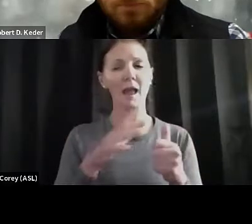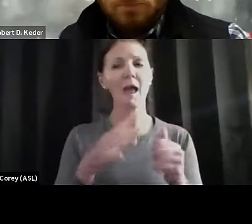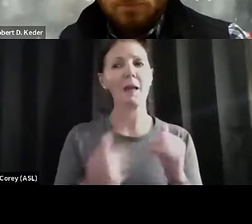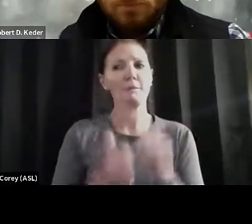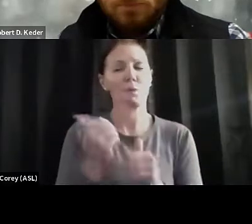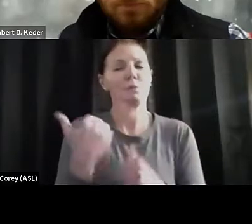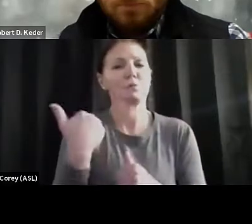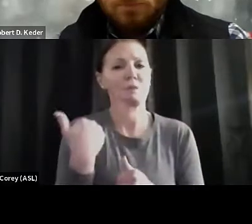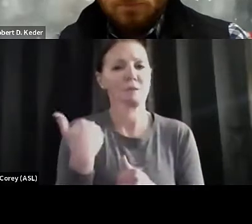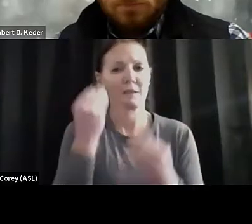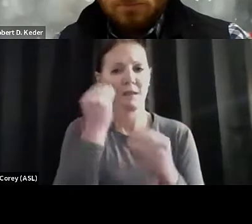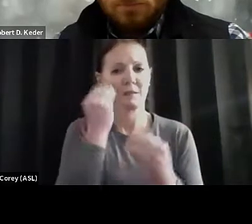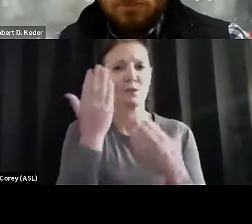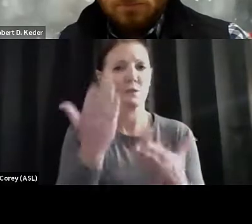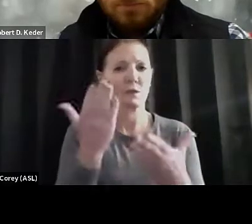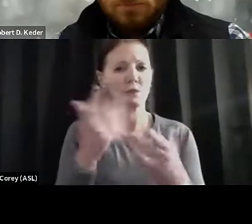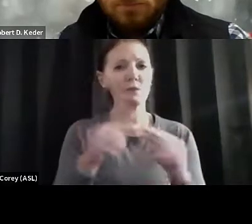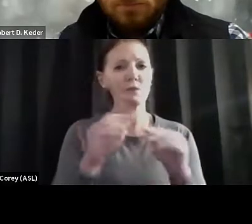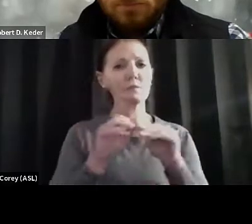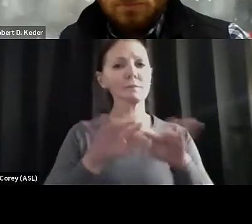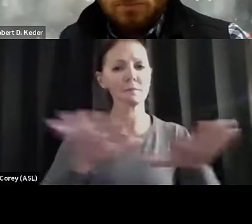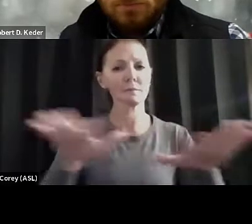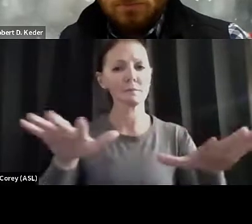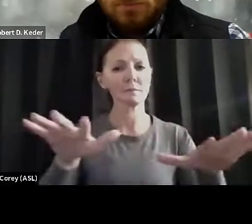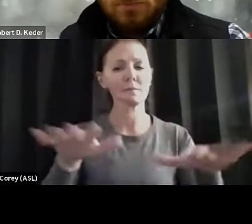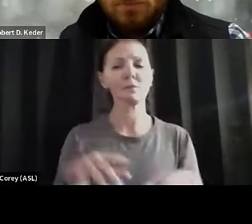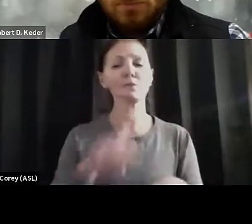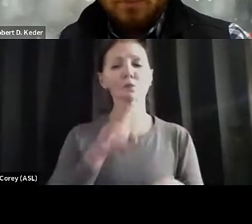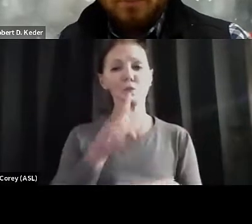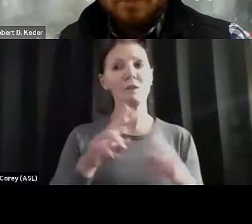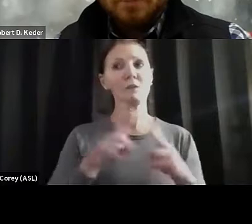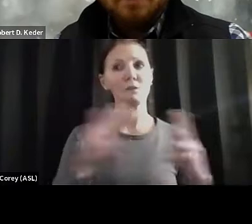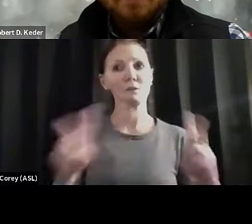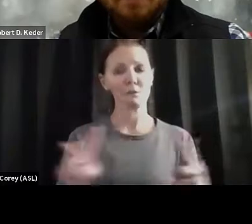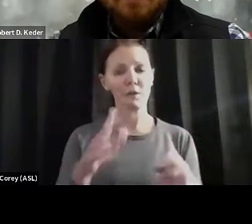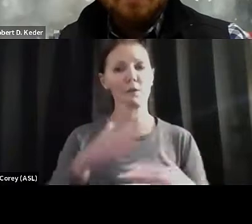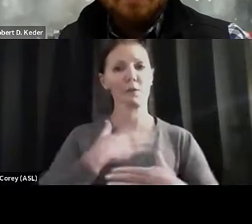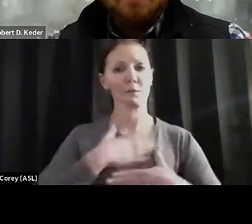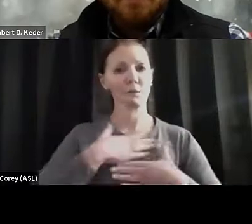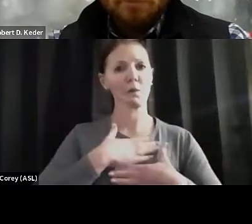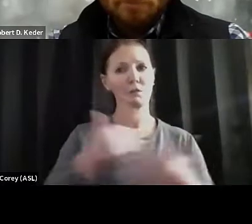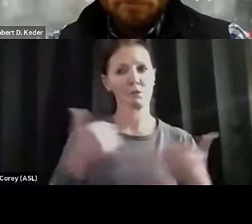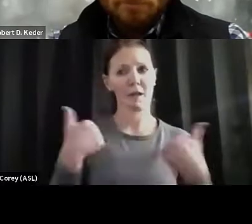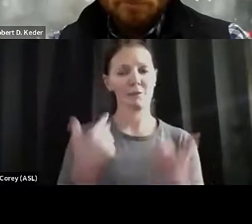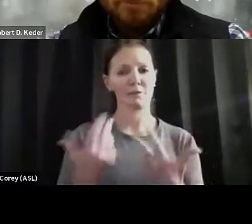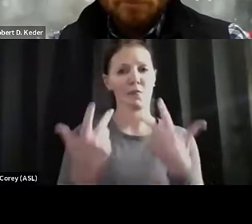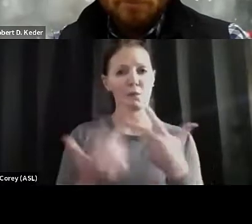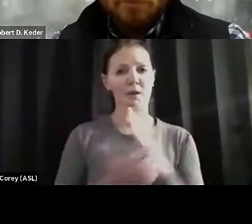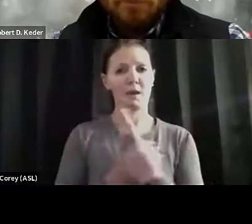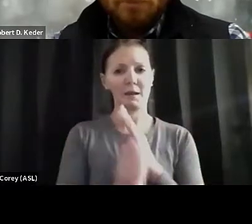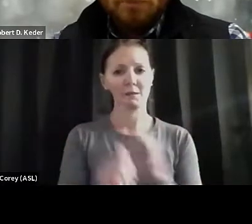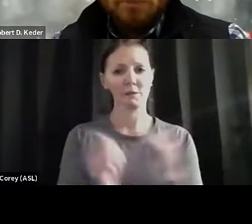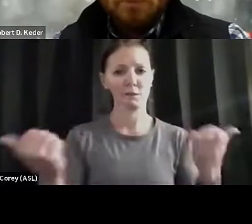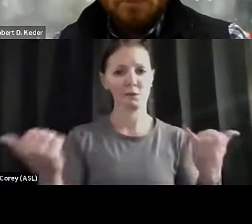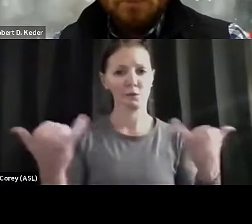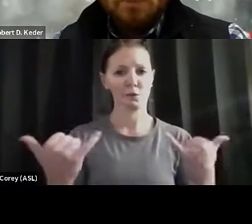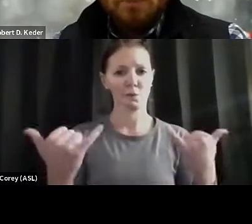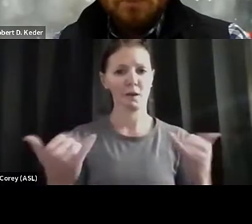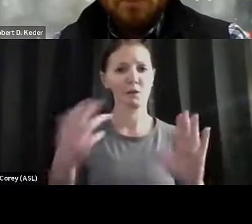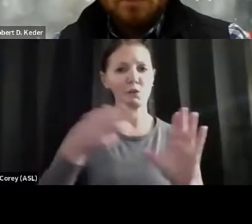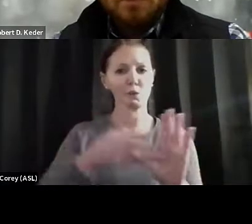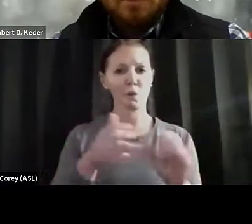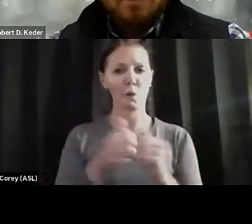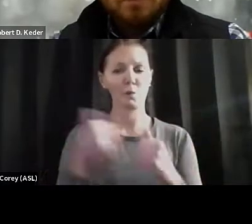information for you. So it is definitely my distinct pleasure to have our three experts today who are going to really